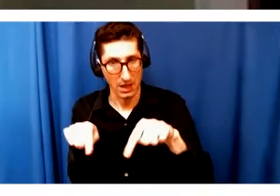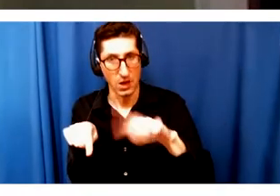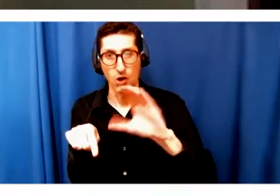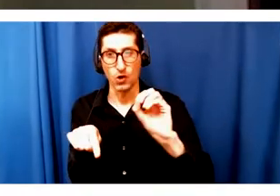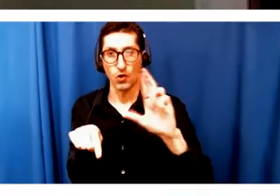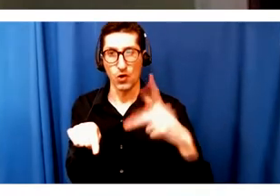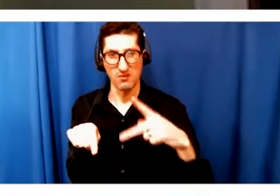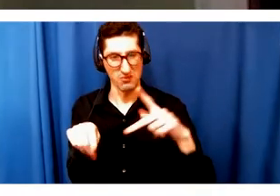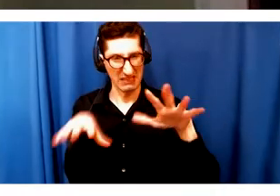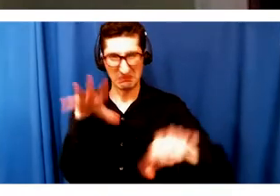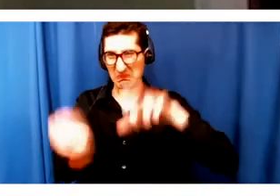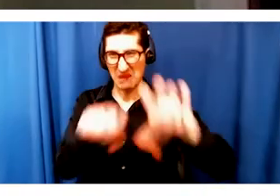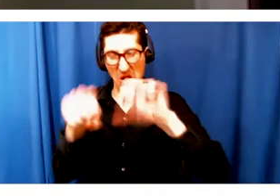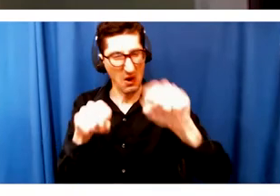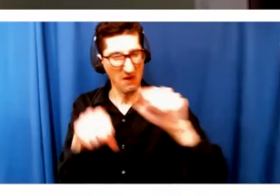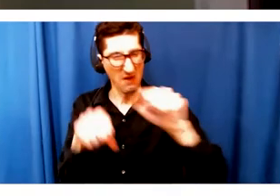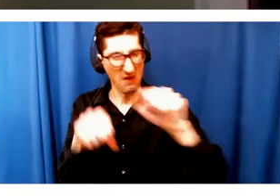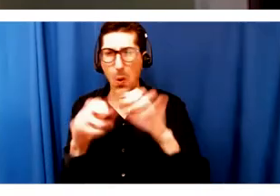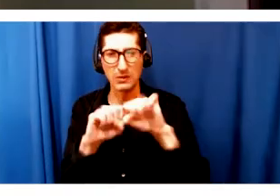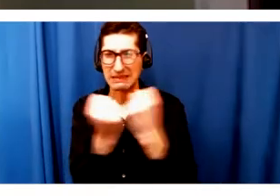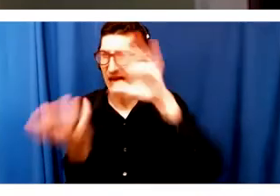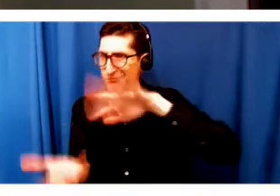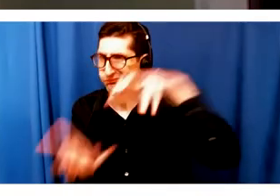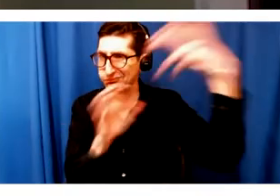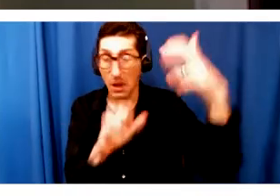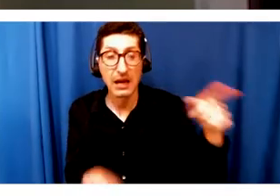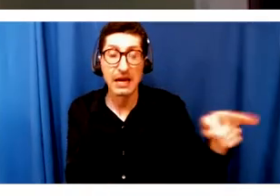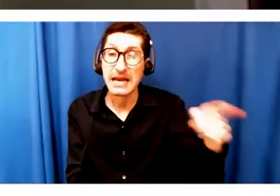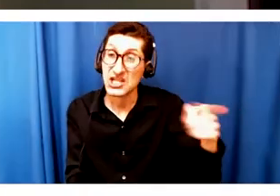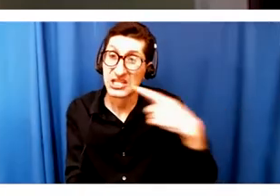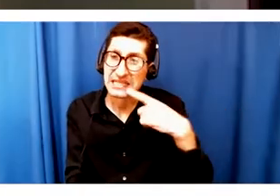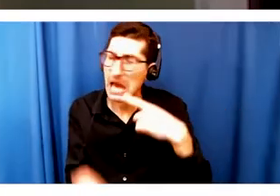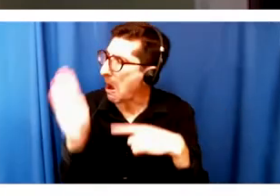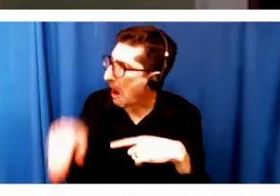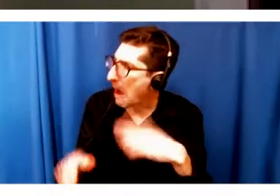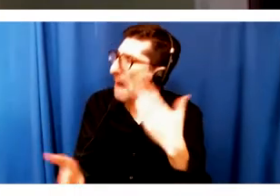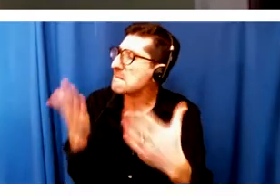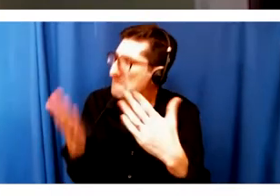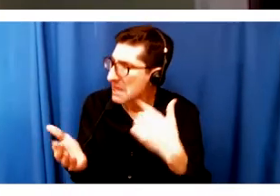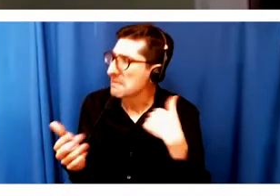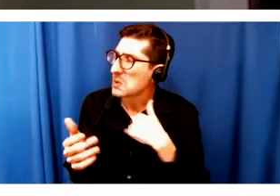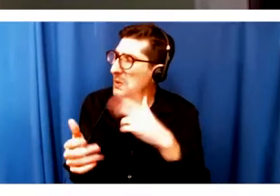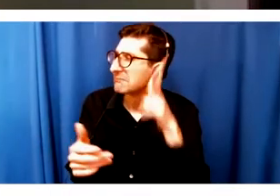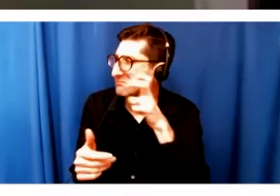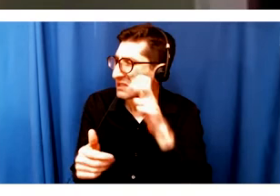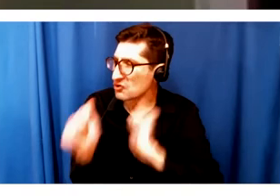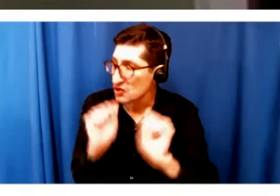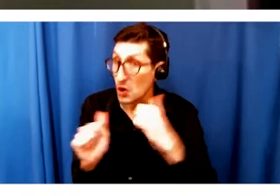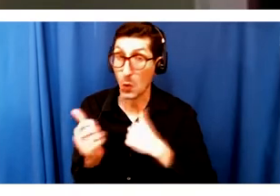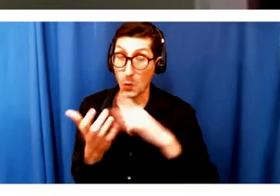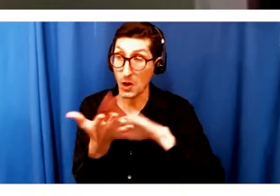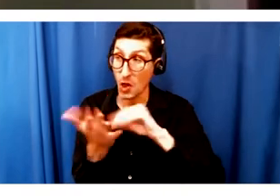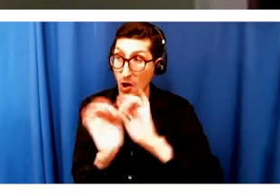And so she said, what if we just listen to the show? And instead, we learn how to stand together by standing apart. And so